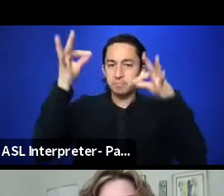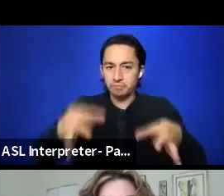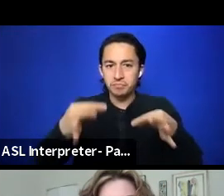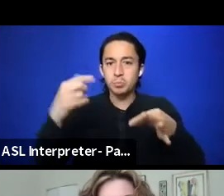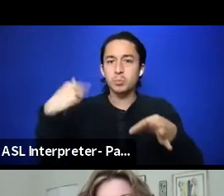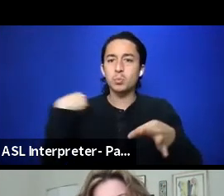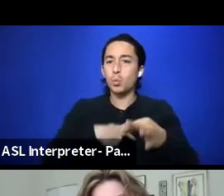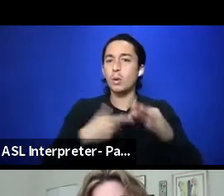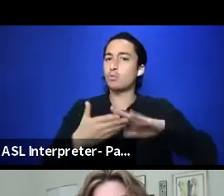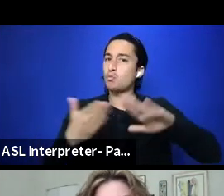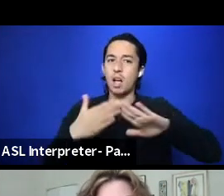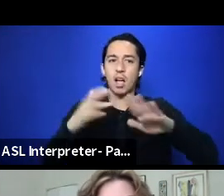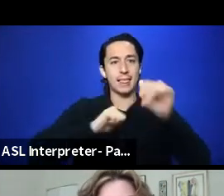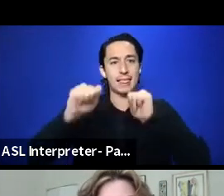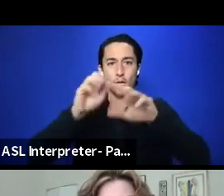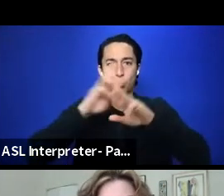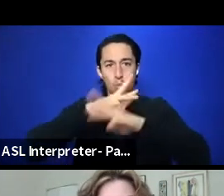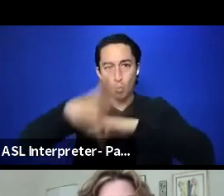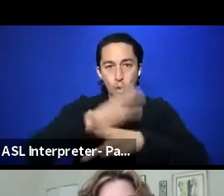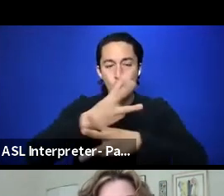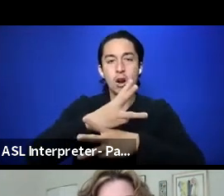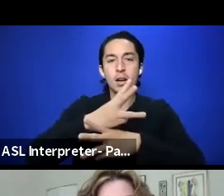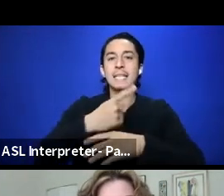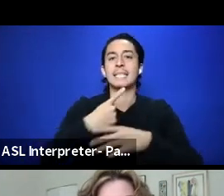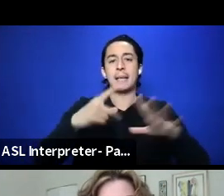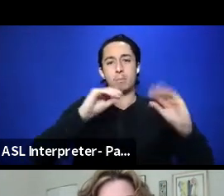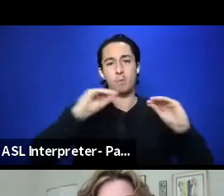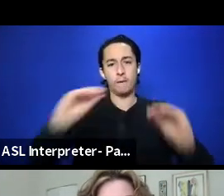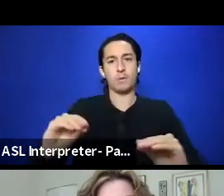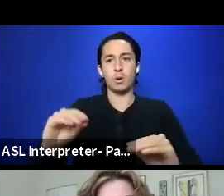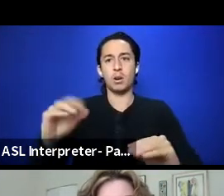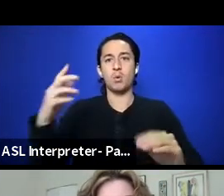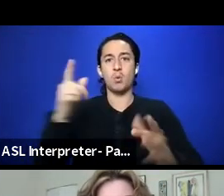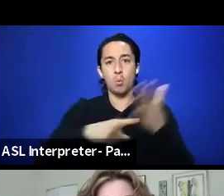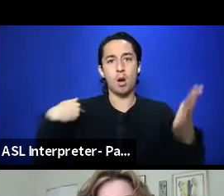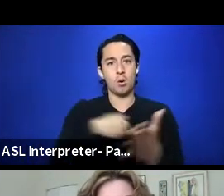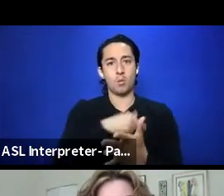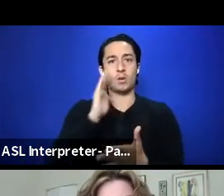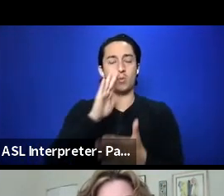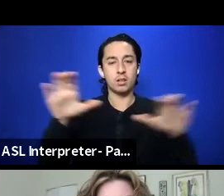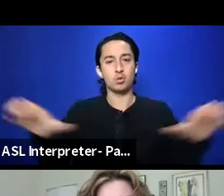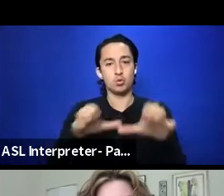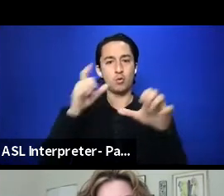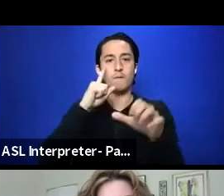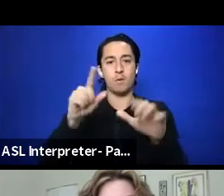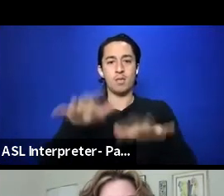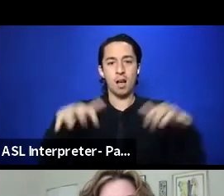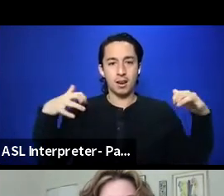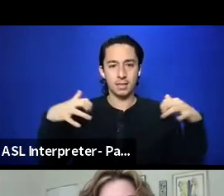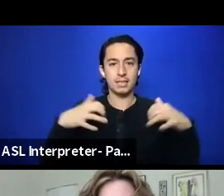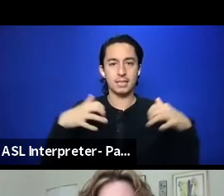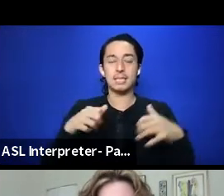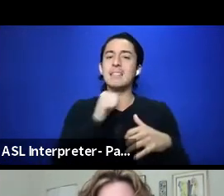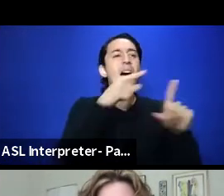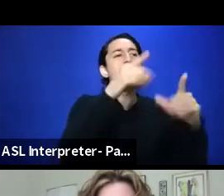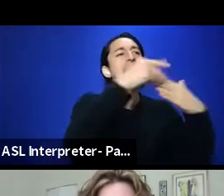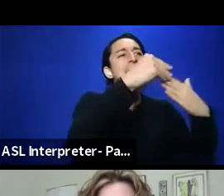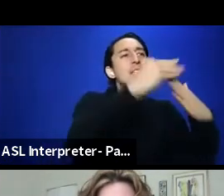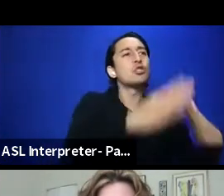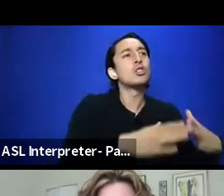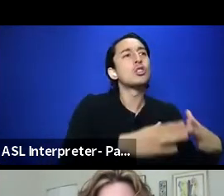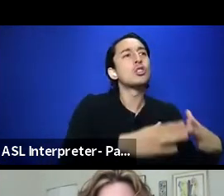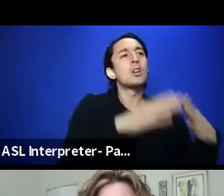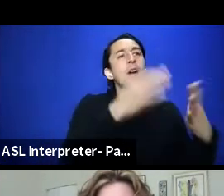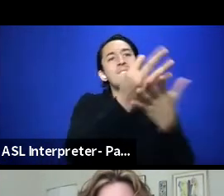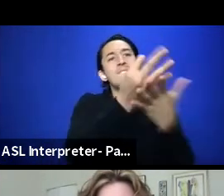theater world, and we're going to say, moving forward, here's what we're going to do for the, for the sake of the audience, not the sake of the leadership, not the sake of the funder, not the